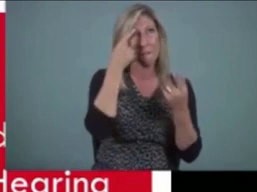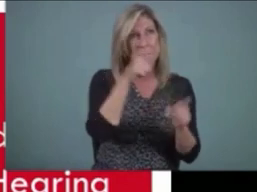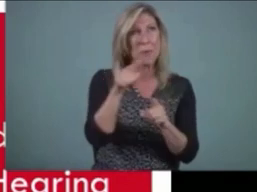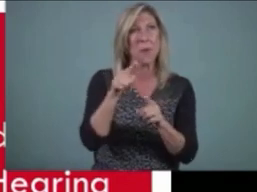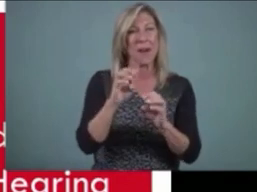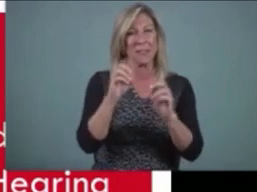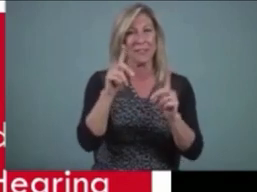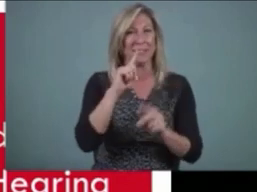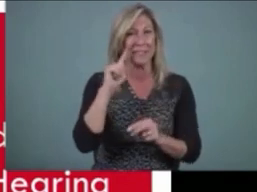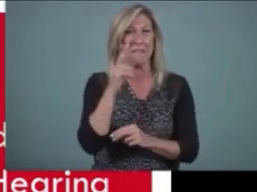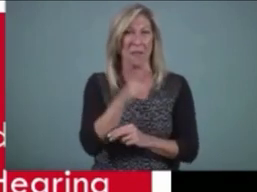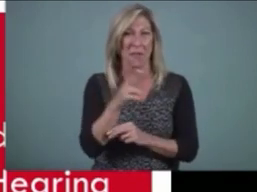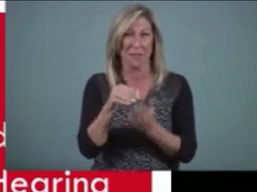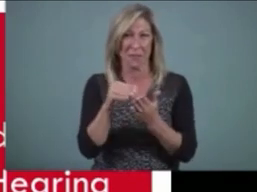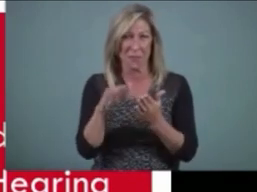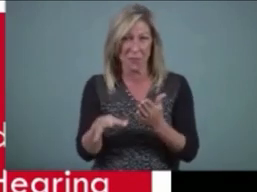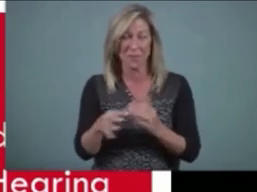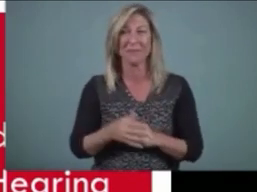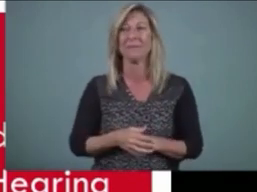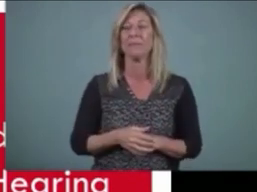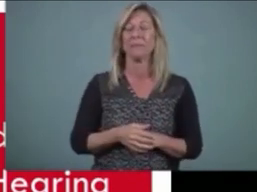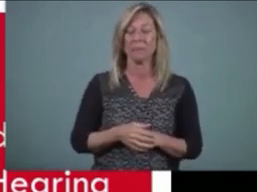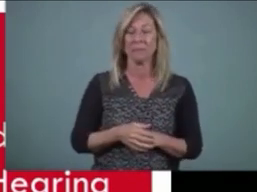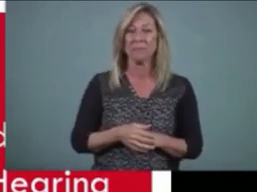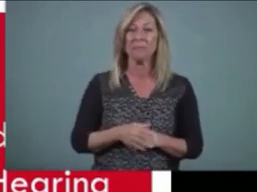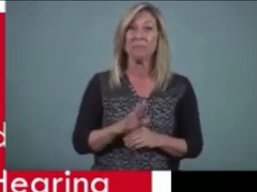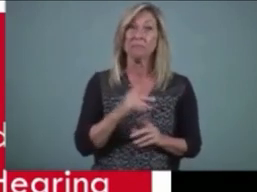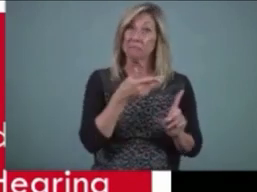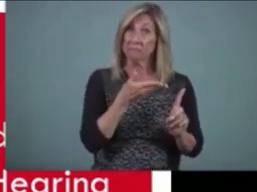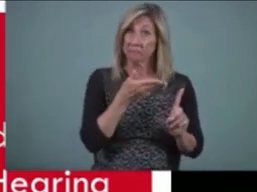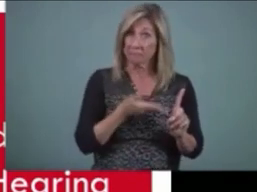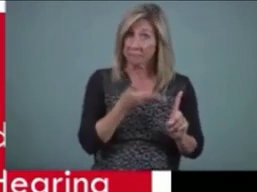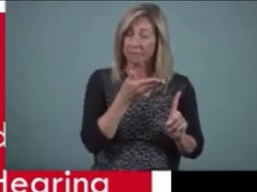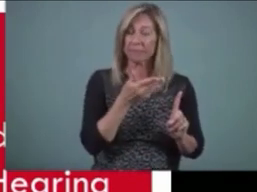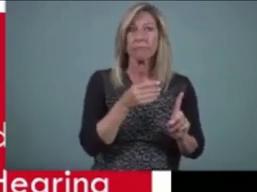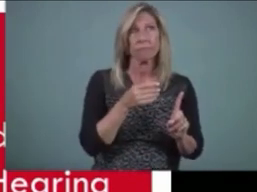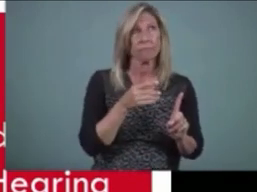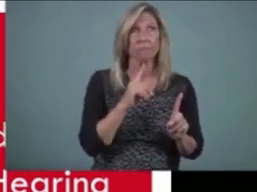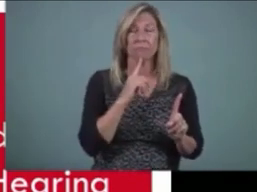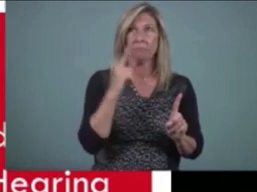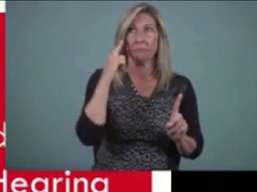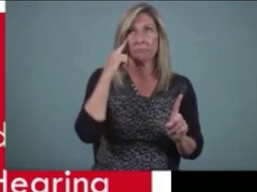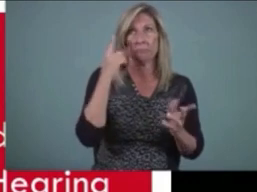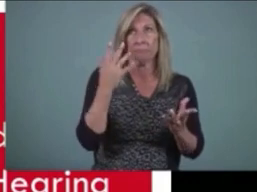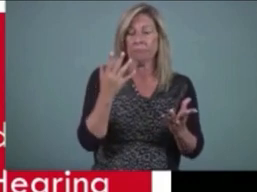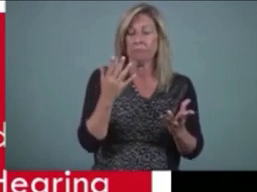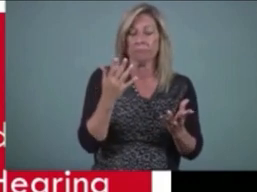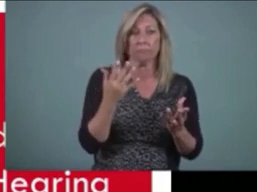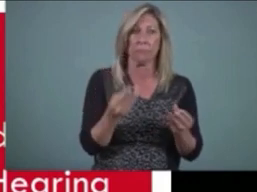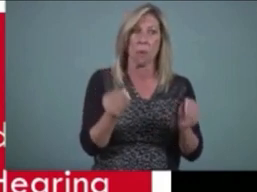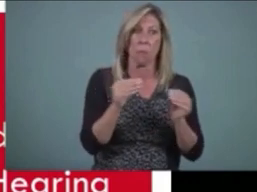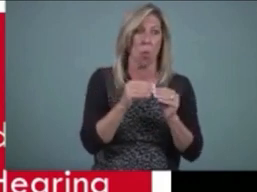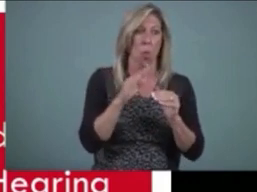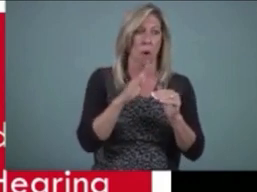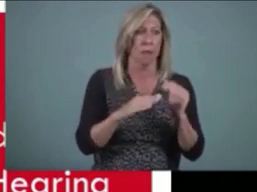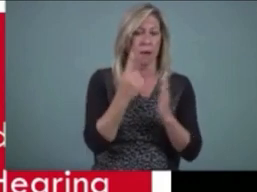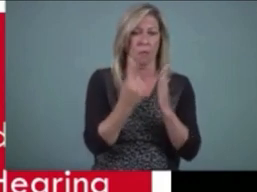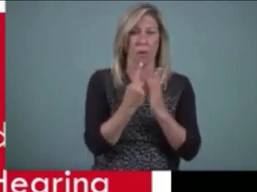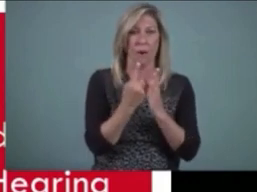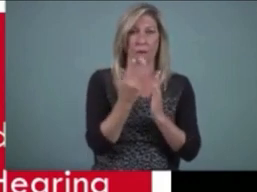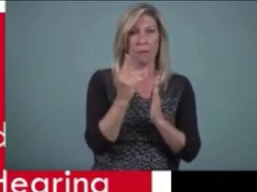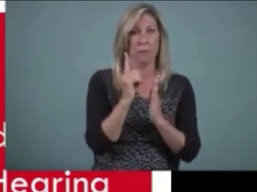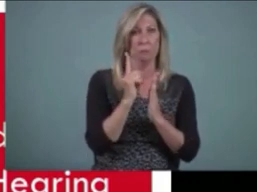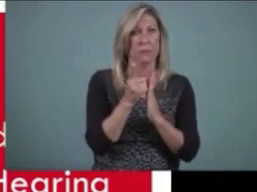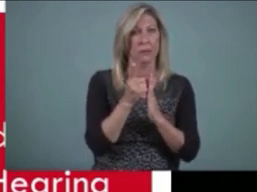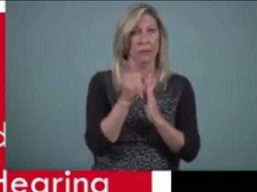Dr. Mayer has probably more than an hour and 15 minutes worth of material to